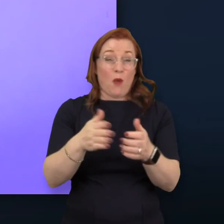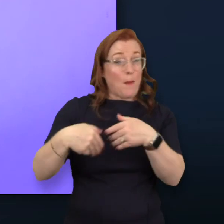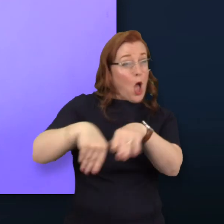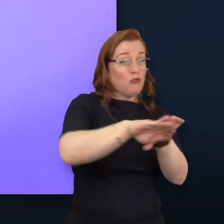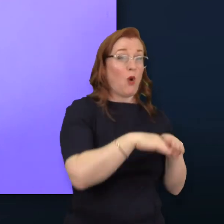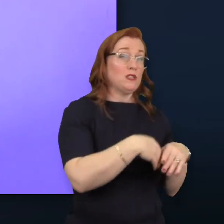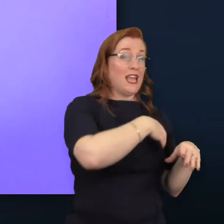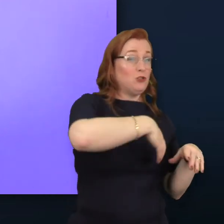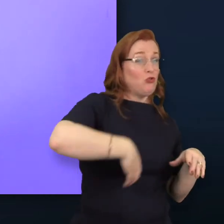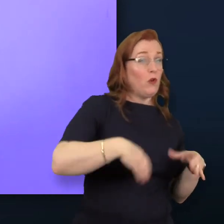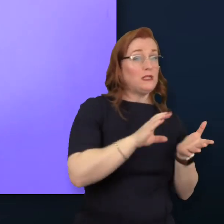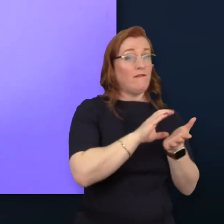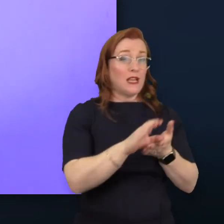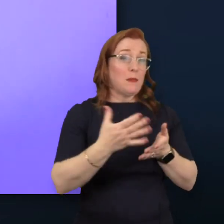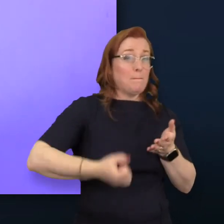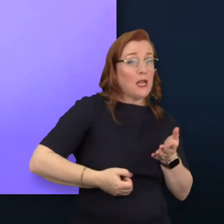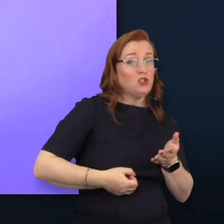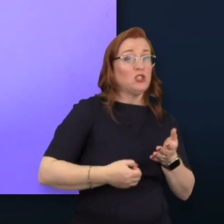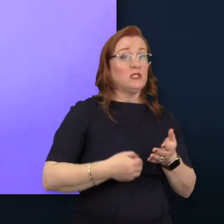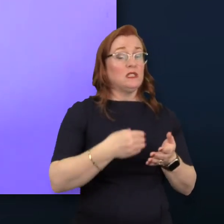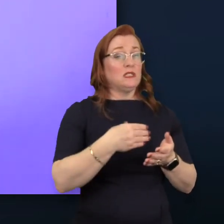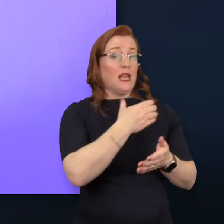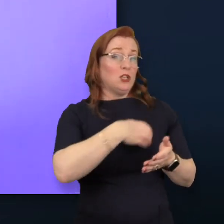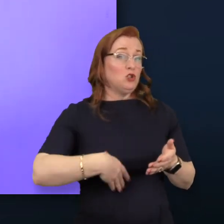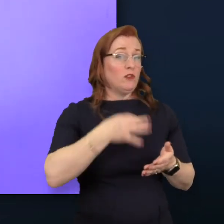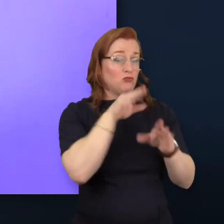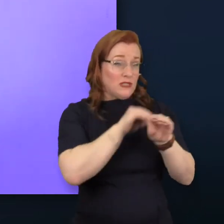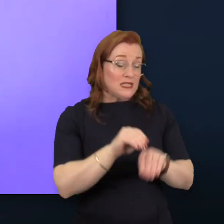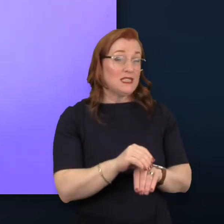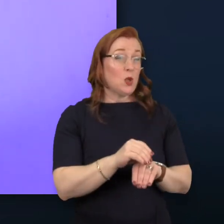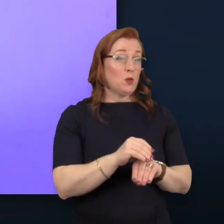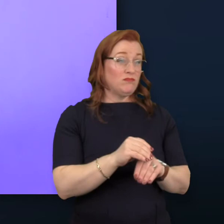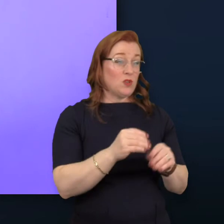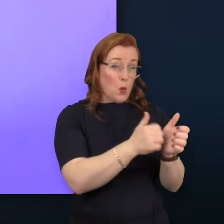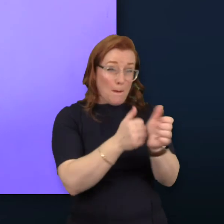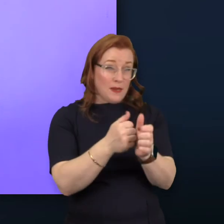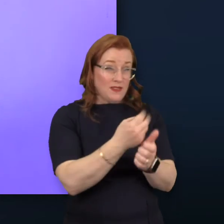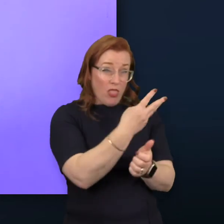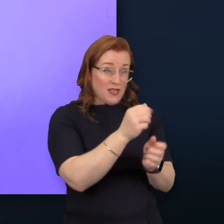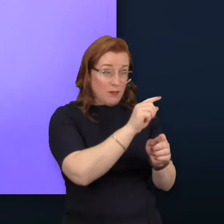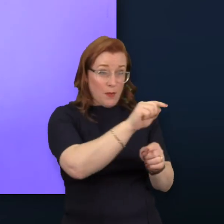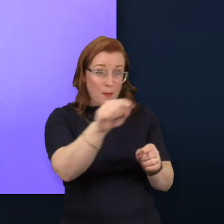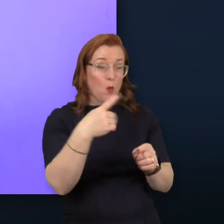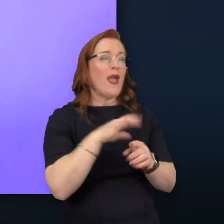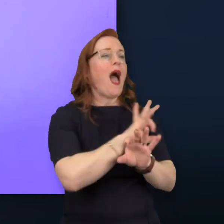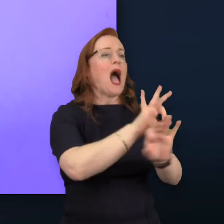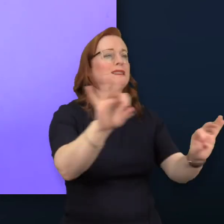pensions, actuarial, that we think this is relevant to. And we asked them three questions. First, whether they